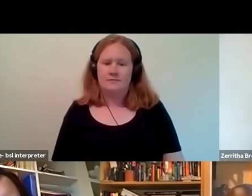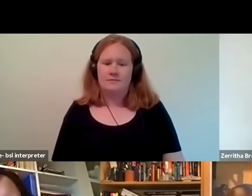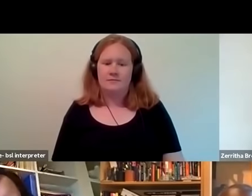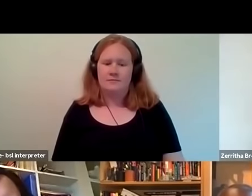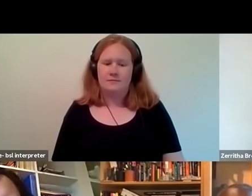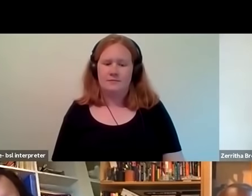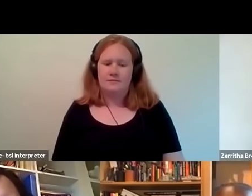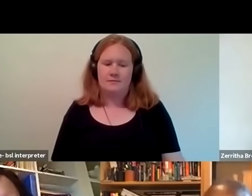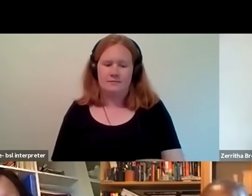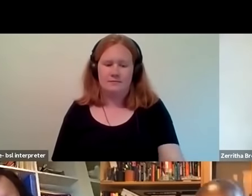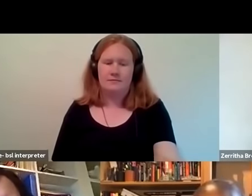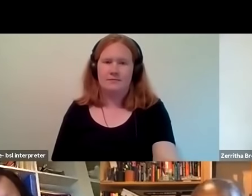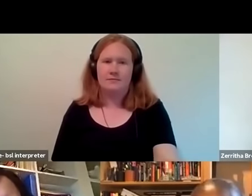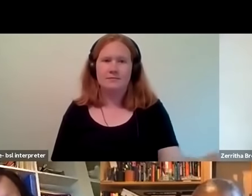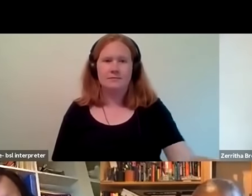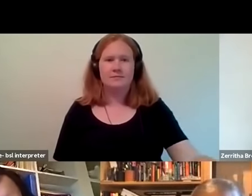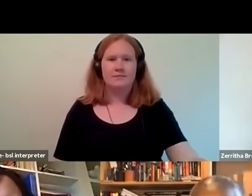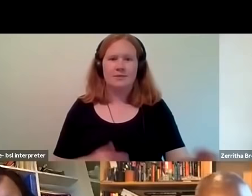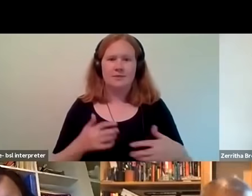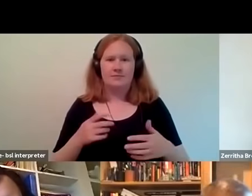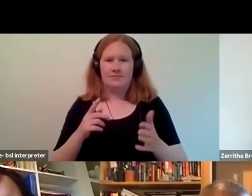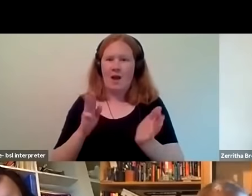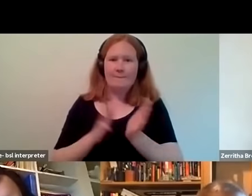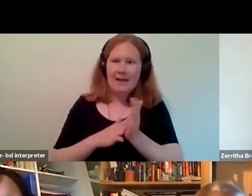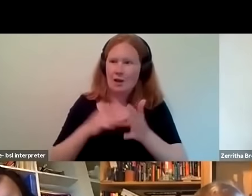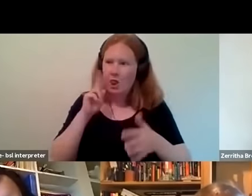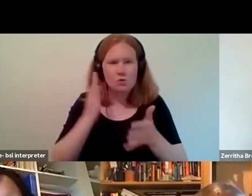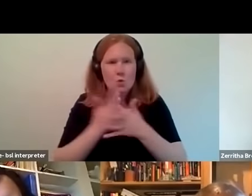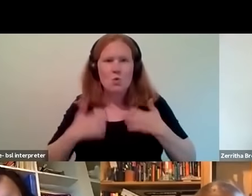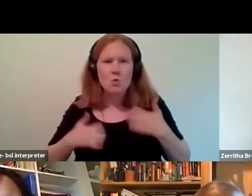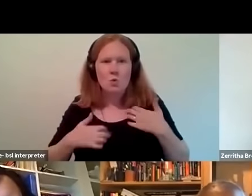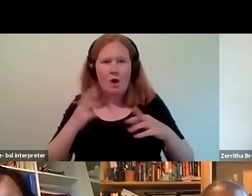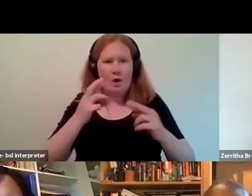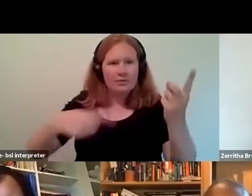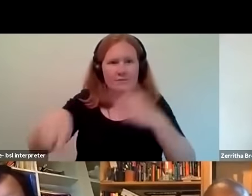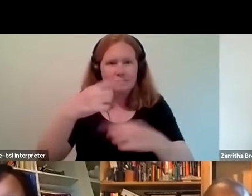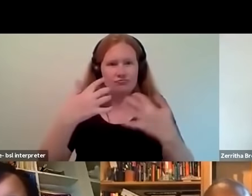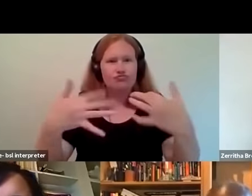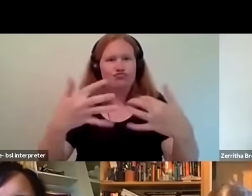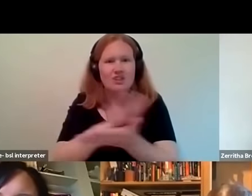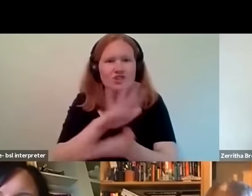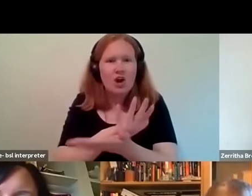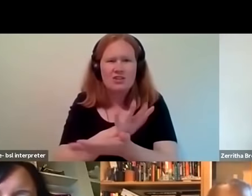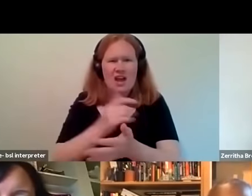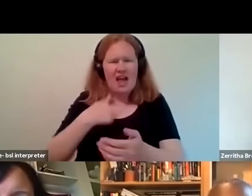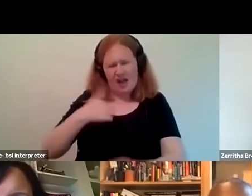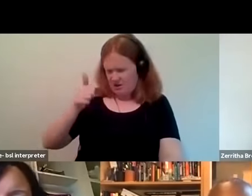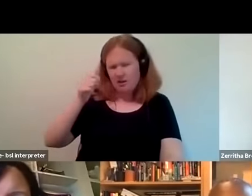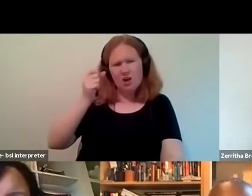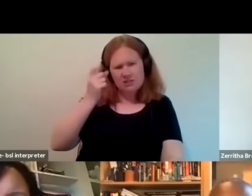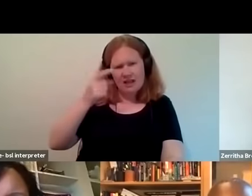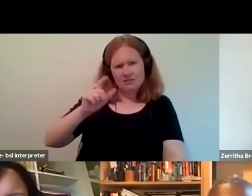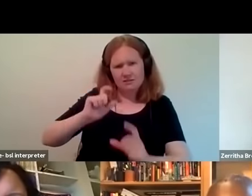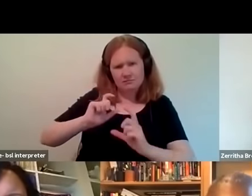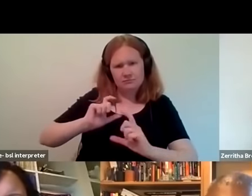awesome i hope you all enjoyed that that looks so exciting michael and i understand this is still um ongoing ongoing research and ongoing work right